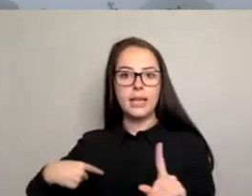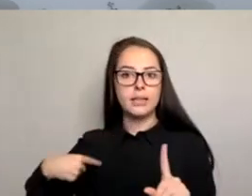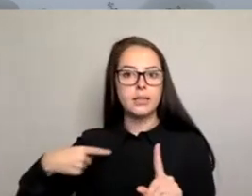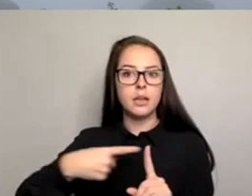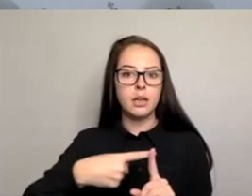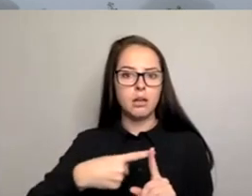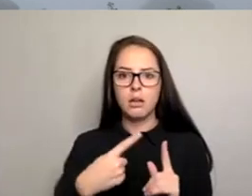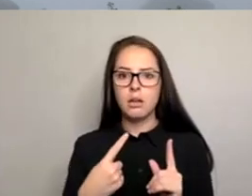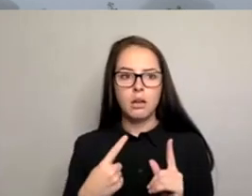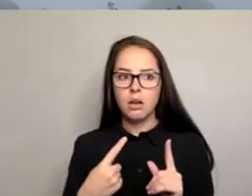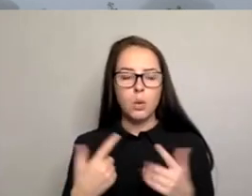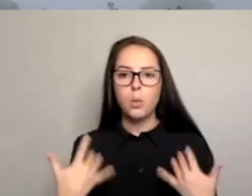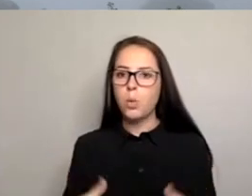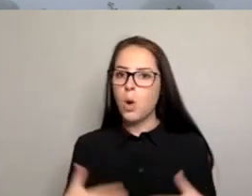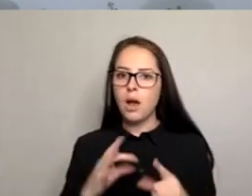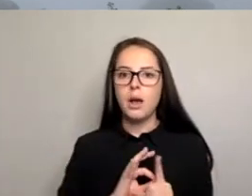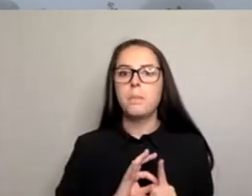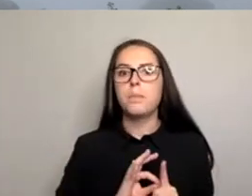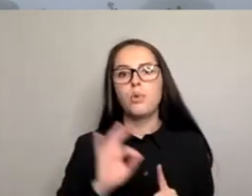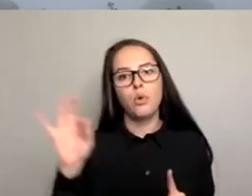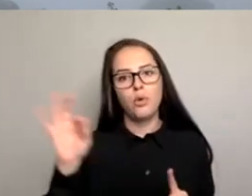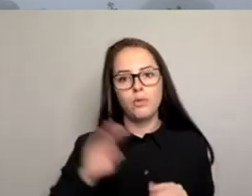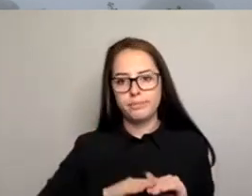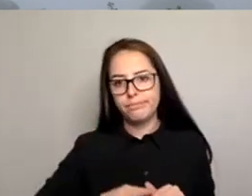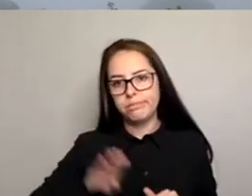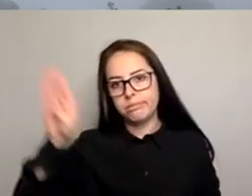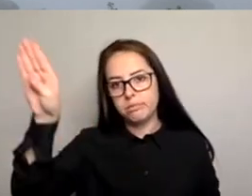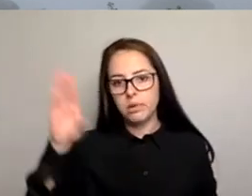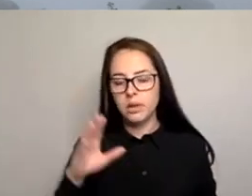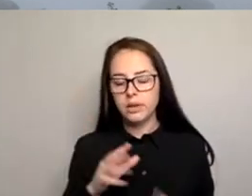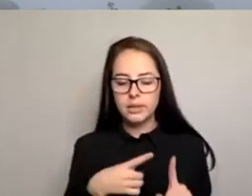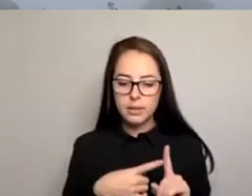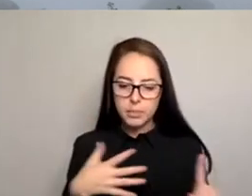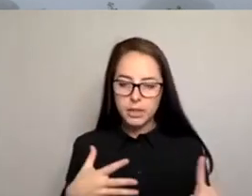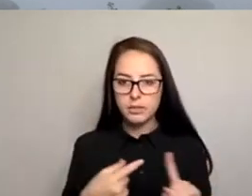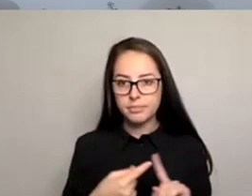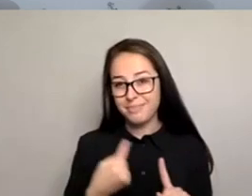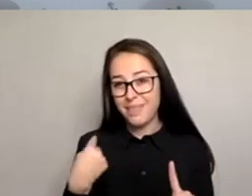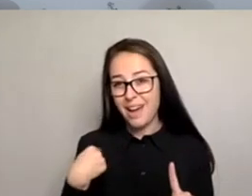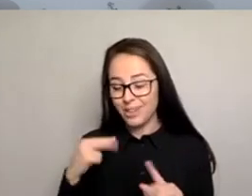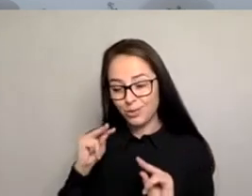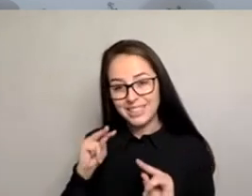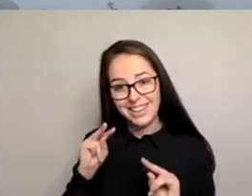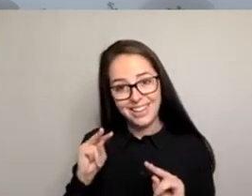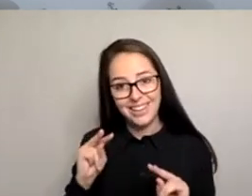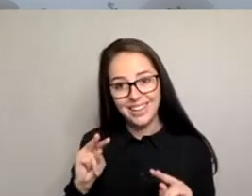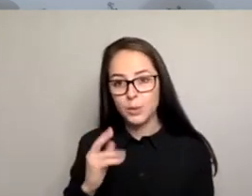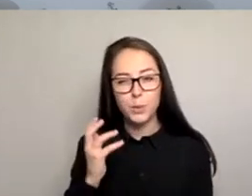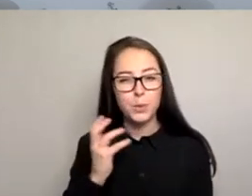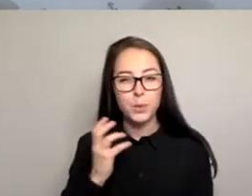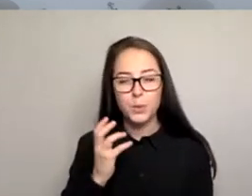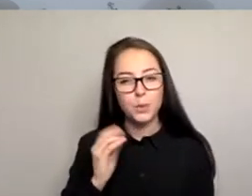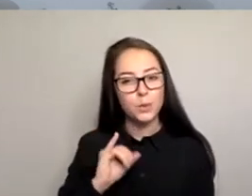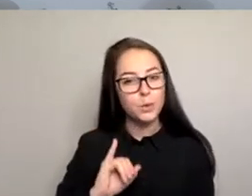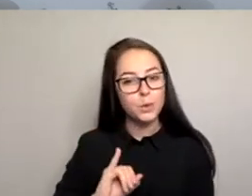being aware, particularly when we've seen the horrors at the federal, in federal parliament, that we, things are not